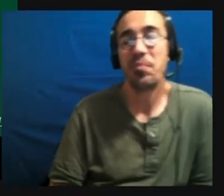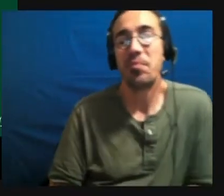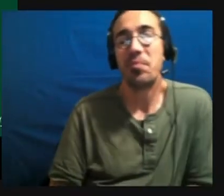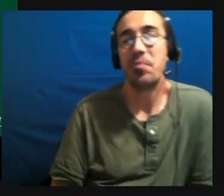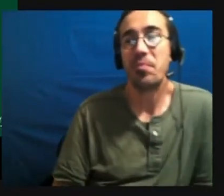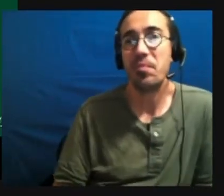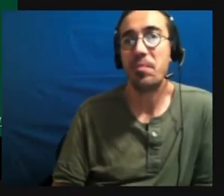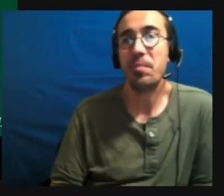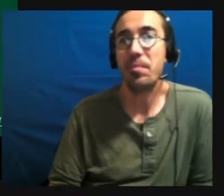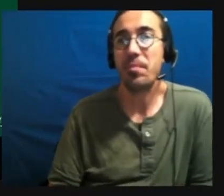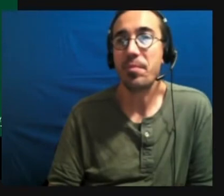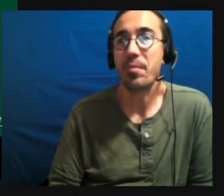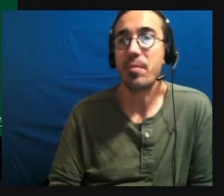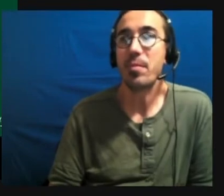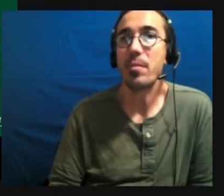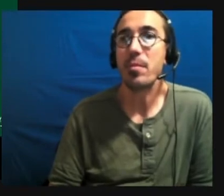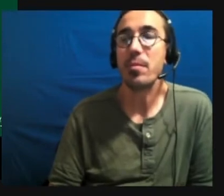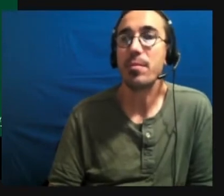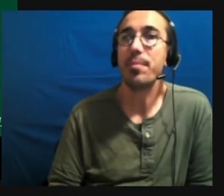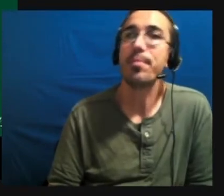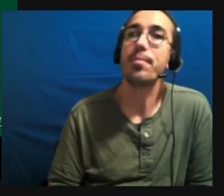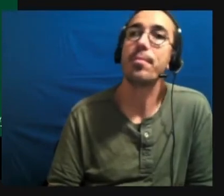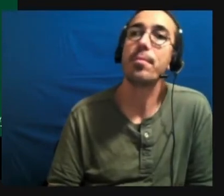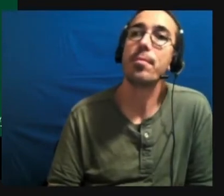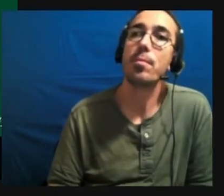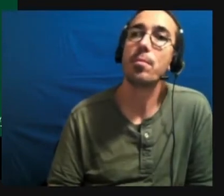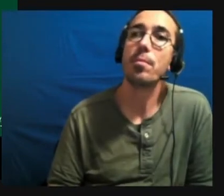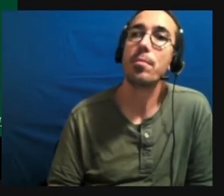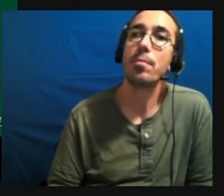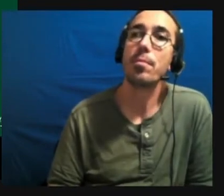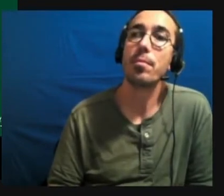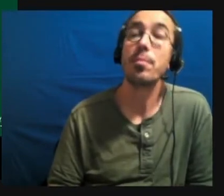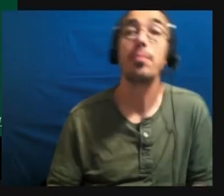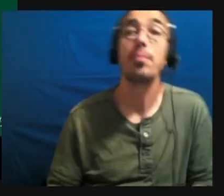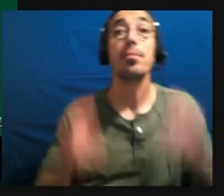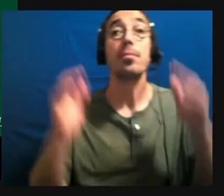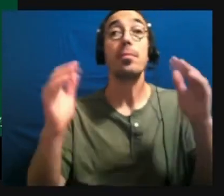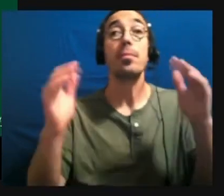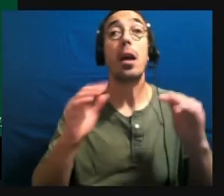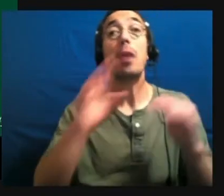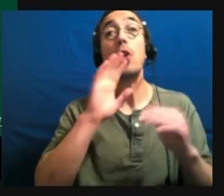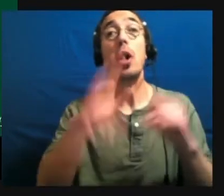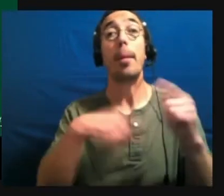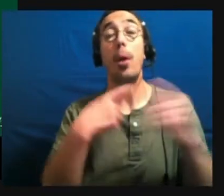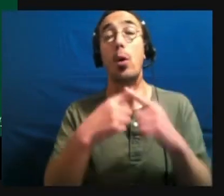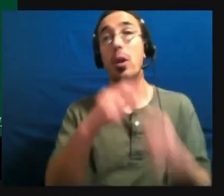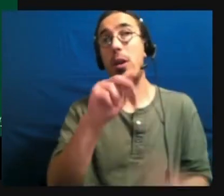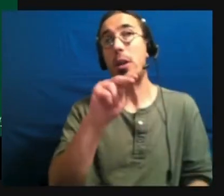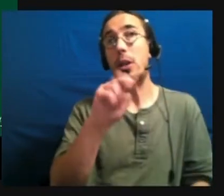Okay, so now we're going to talk about the neurodiversity paradigm for a bit.